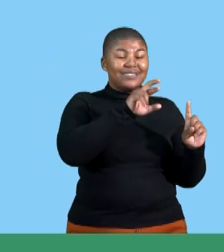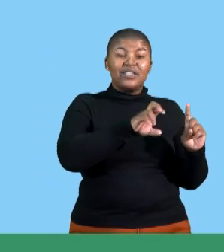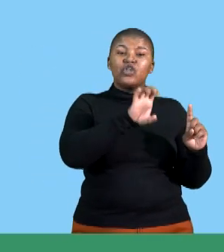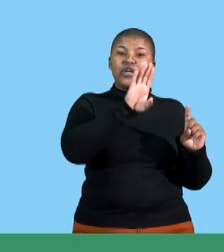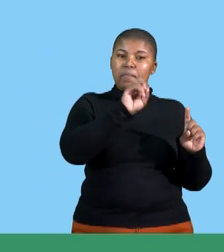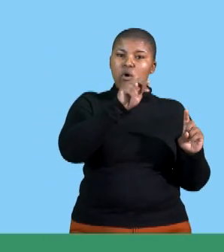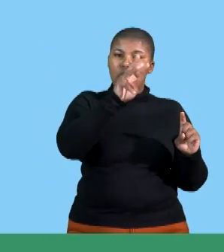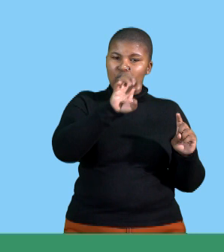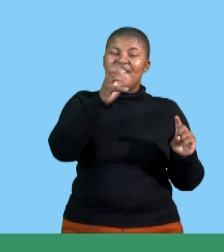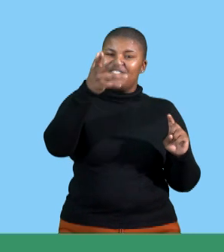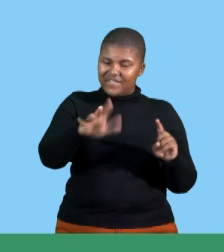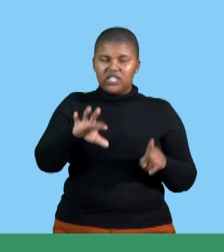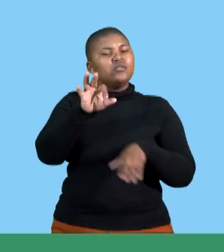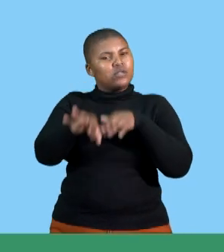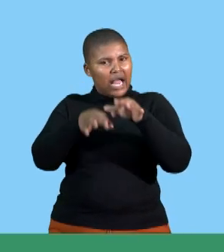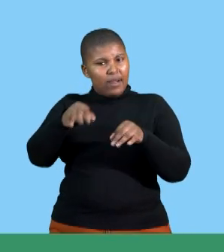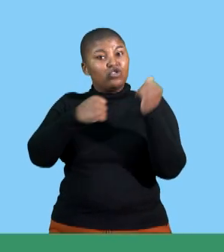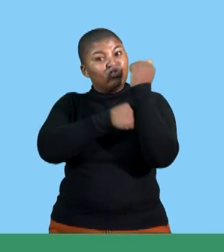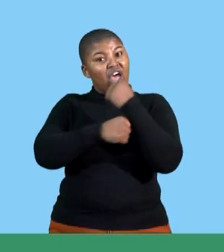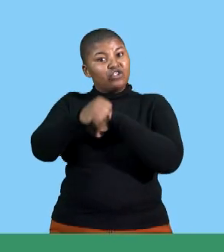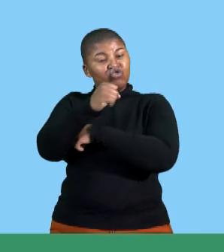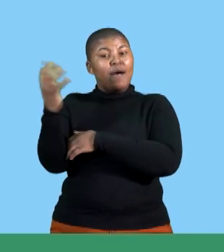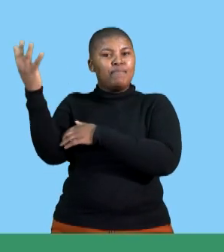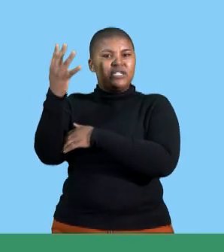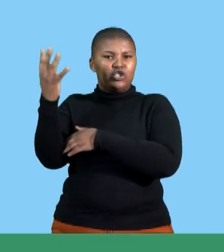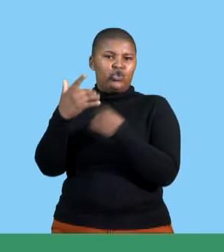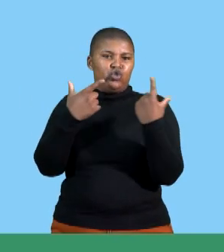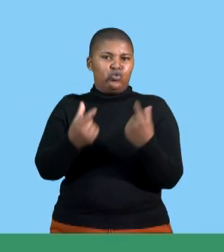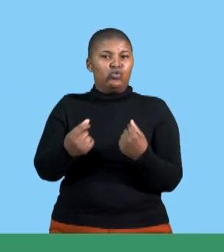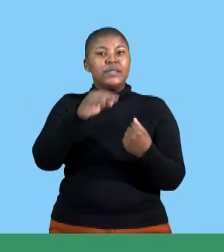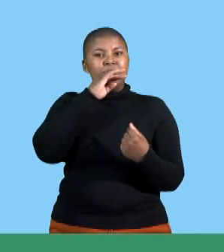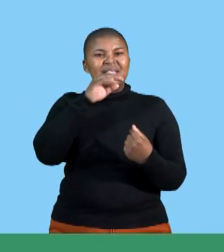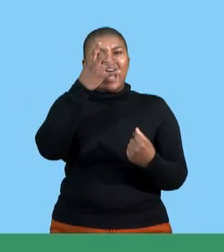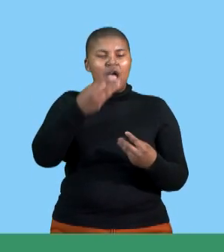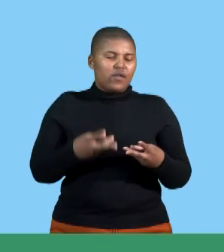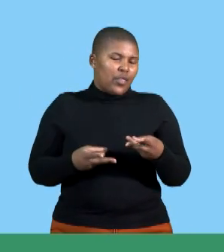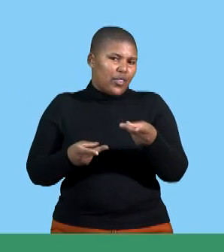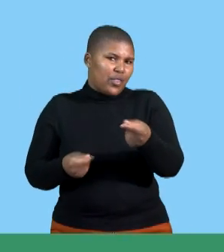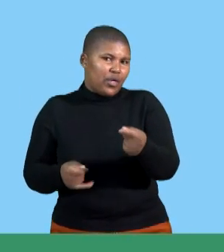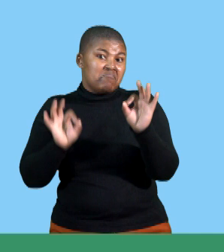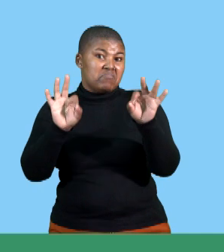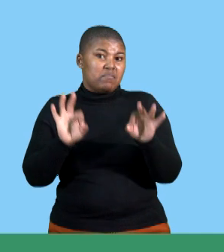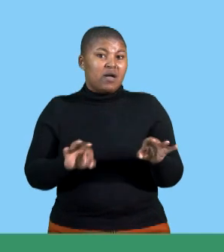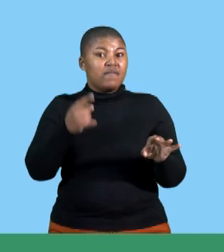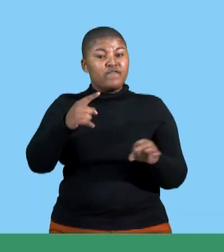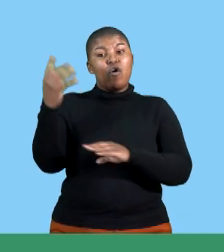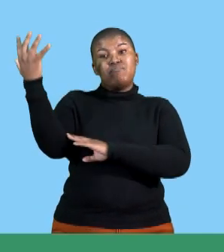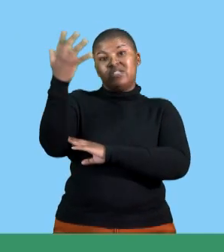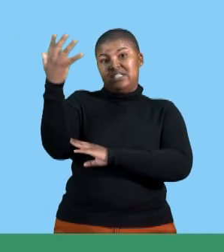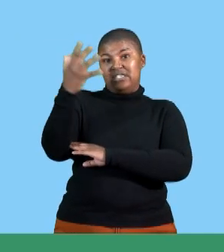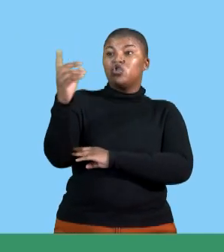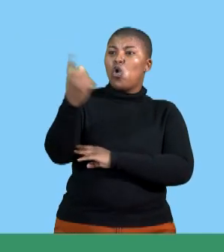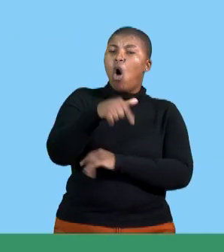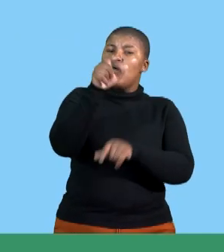she started, she prepared the structure of her presentation so that there's an easy flow or a smooth flow of the presentation.